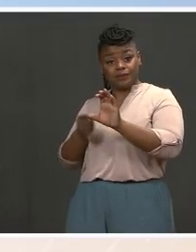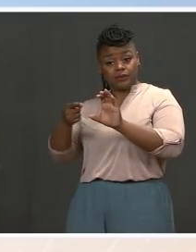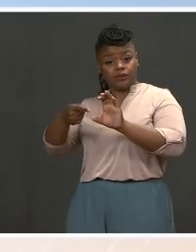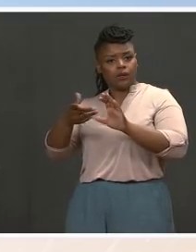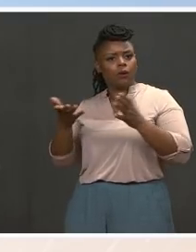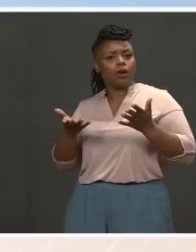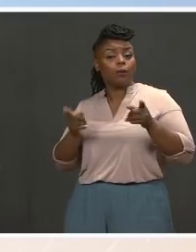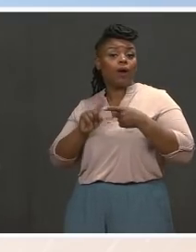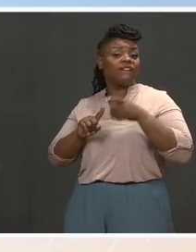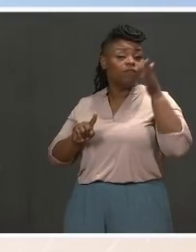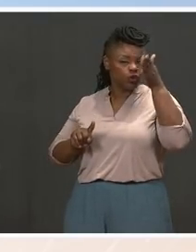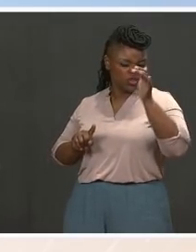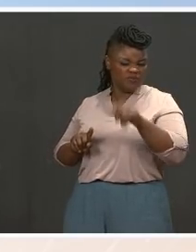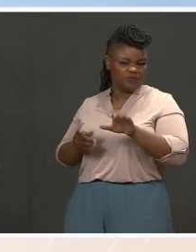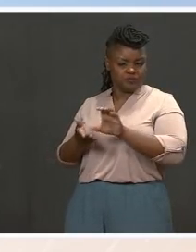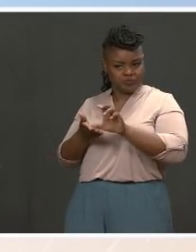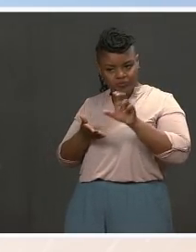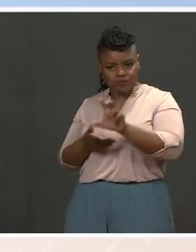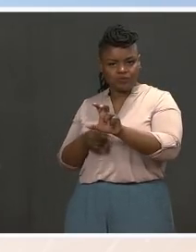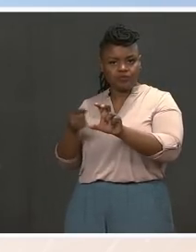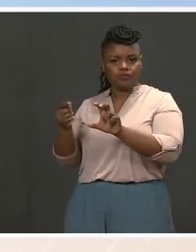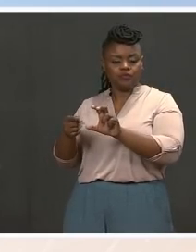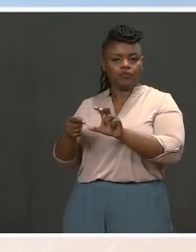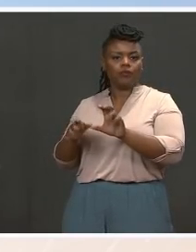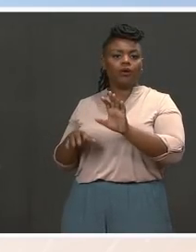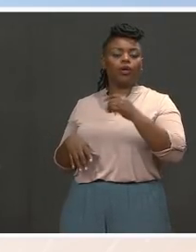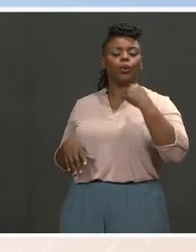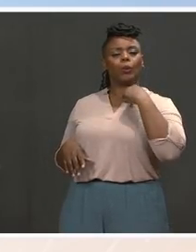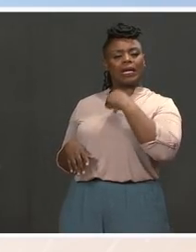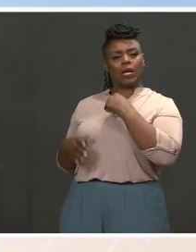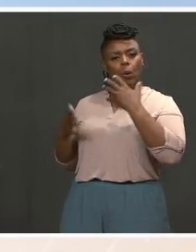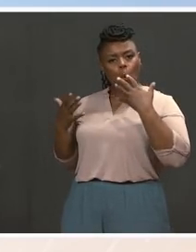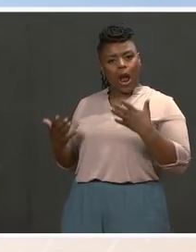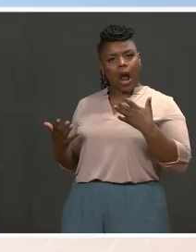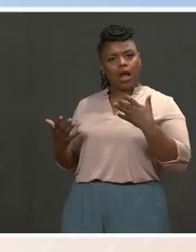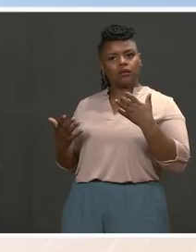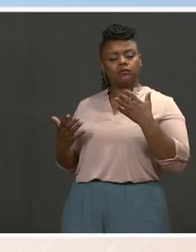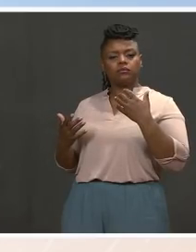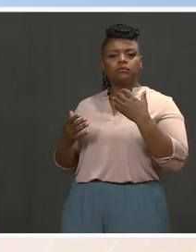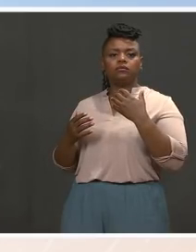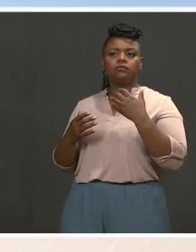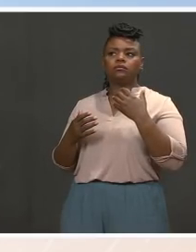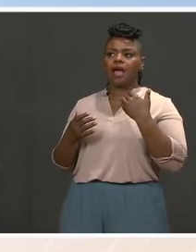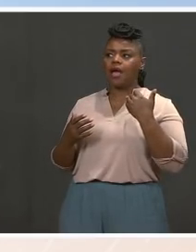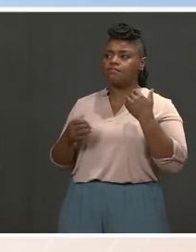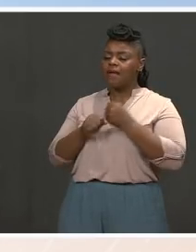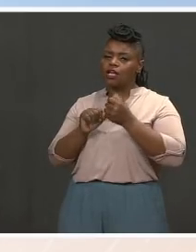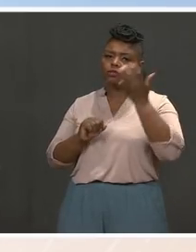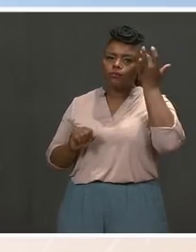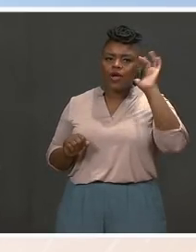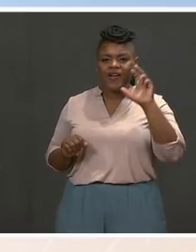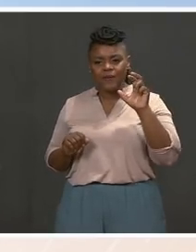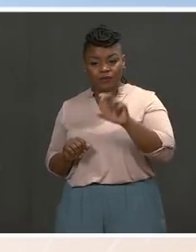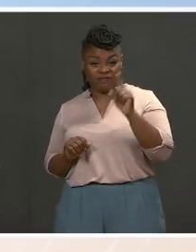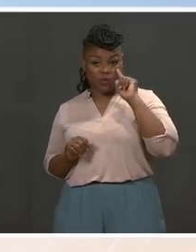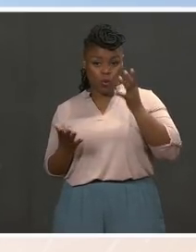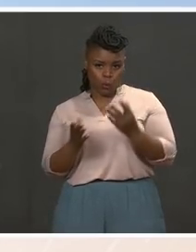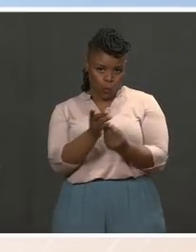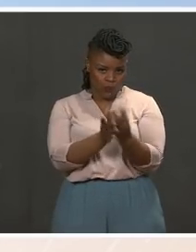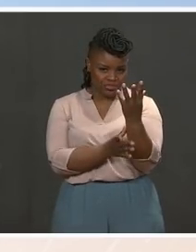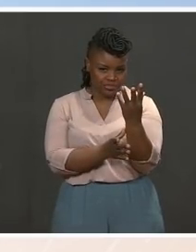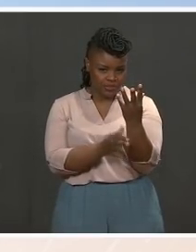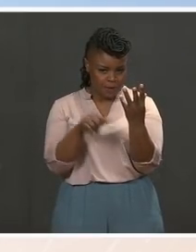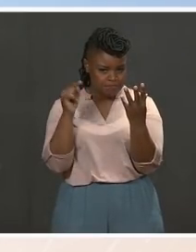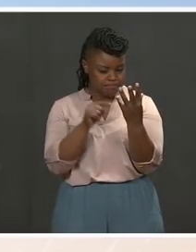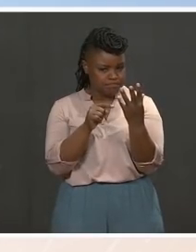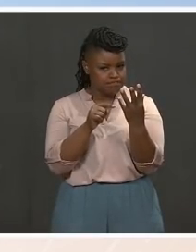making the kinds of smart investments that we know will increase growth. And we want that growth to be widely shared. So the idea is not just to increase the